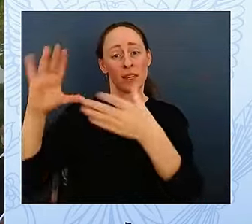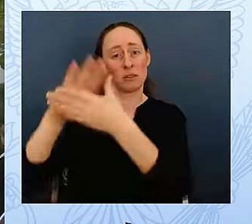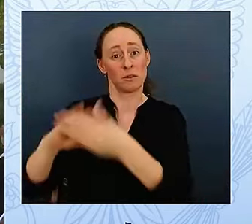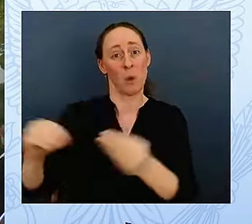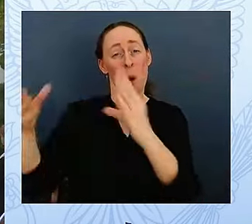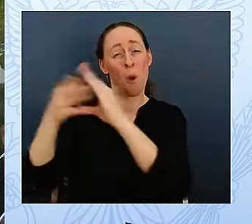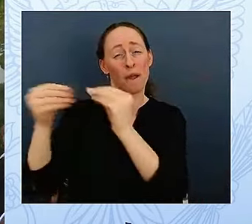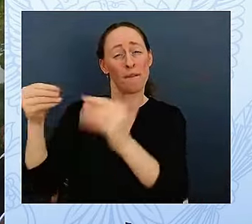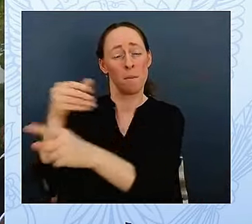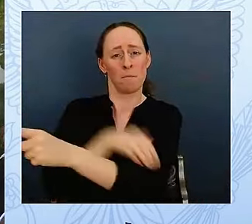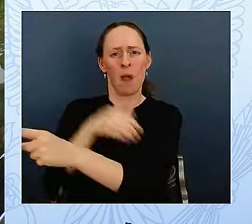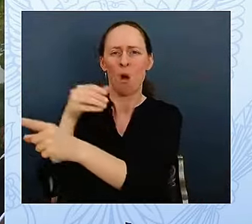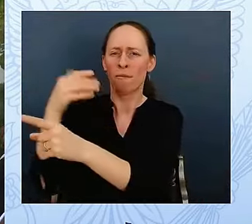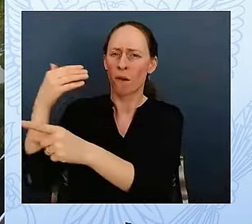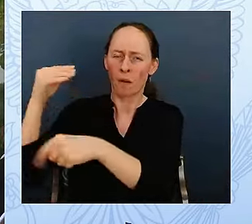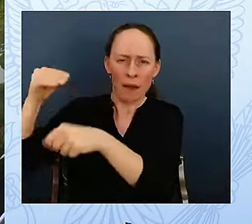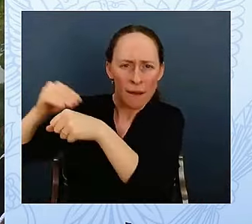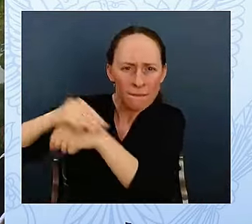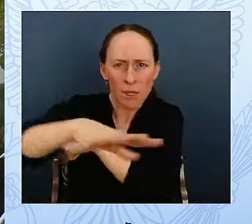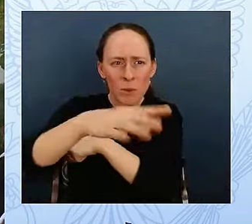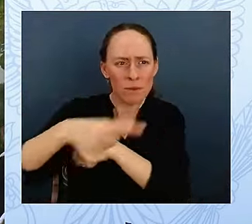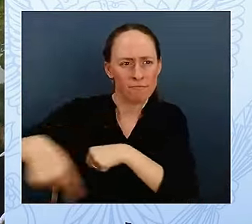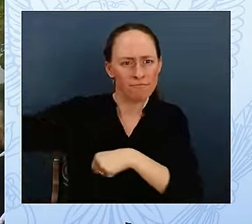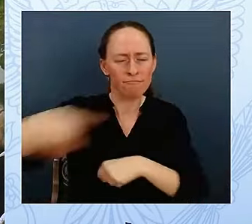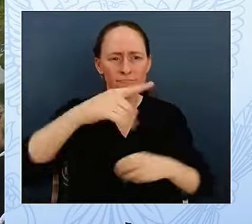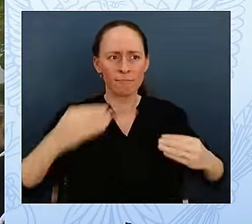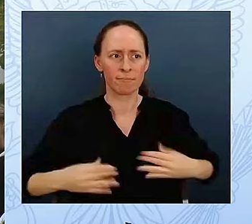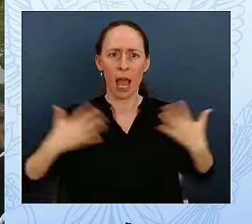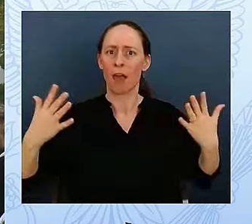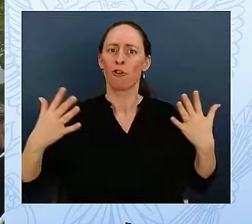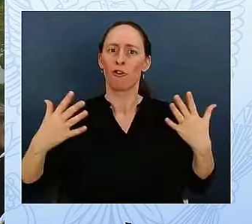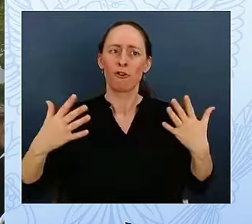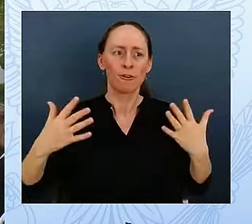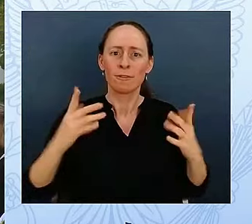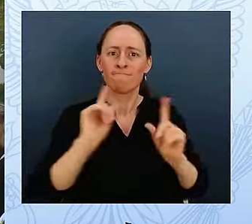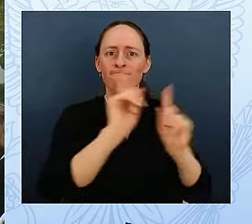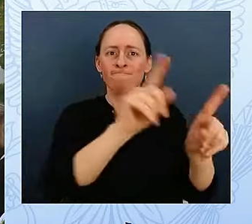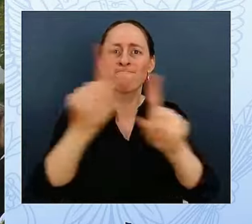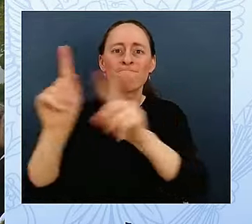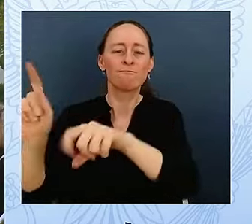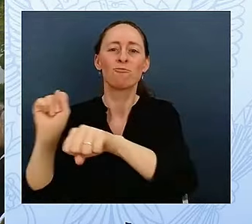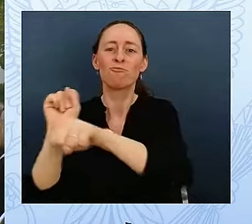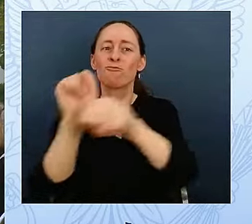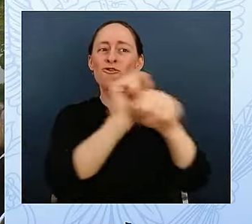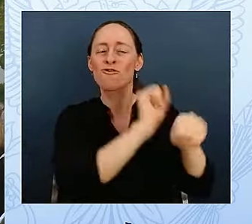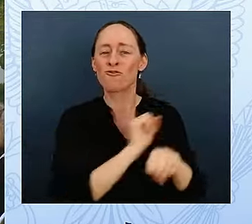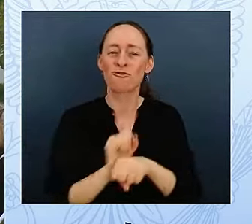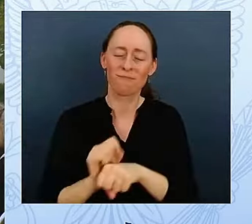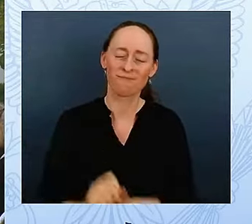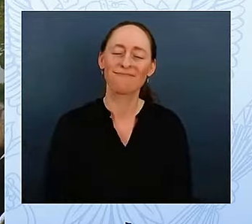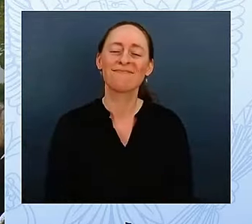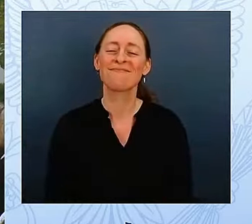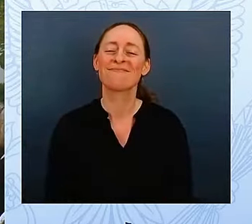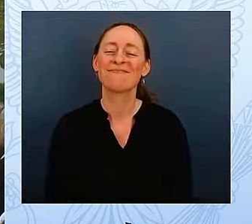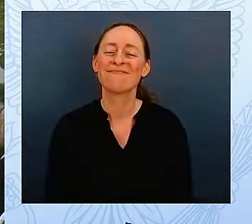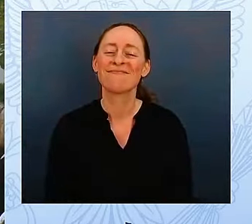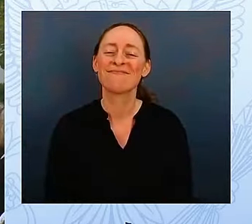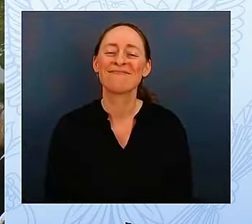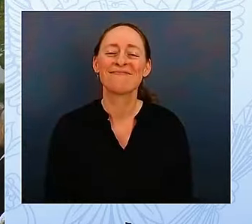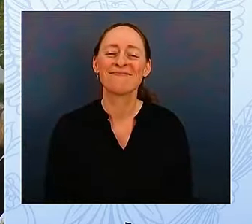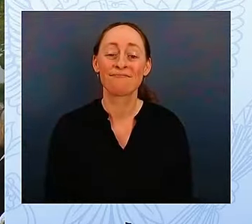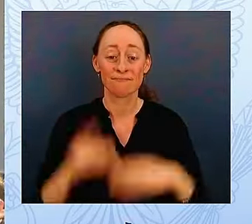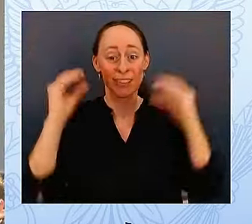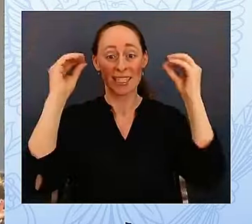something to give to this country. And the Mrs. Morellos who may not serve in Washington,